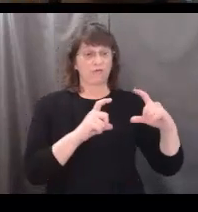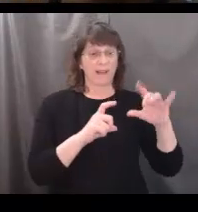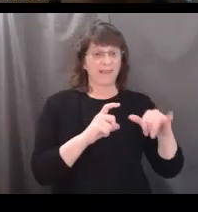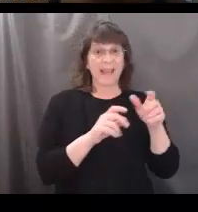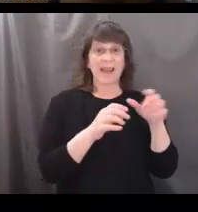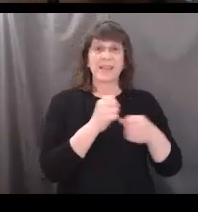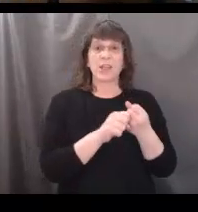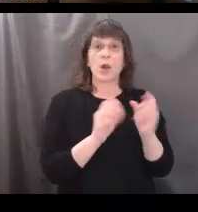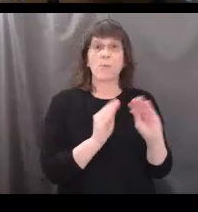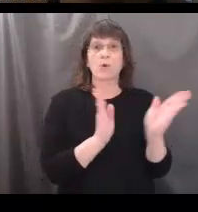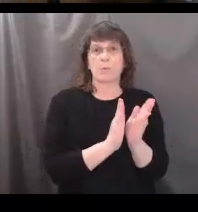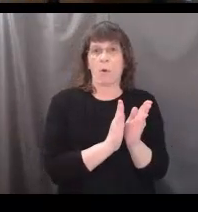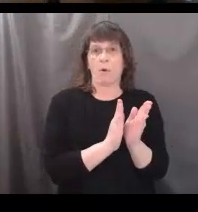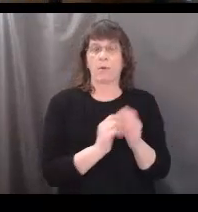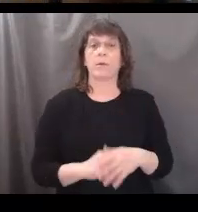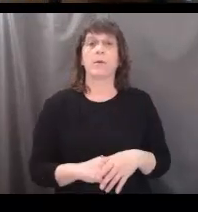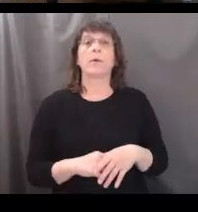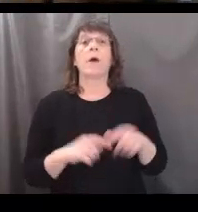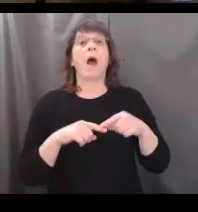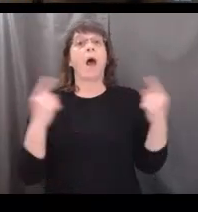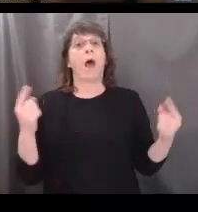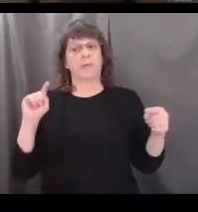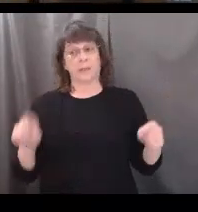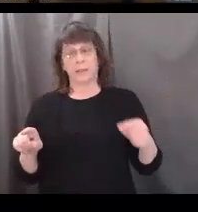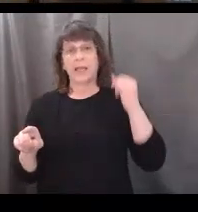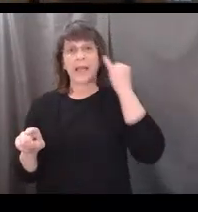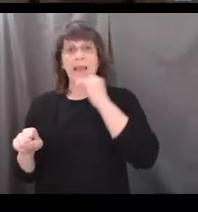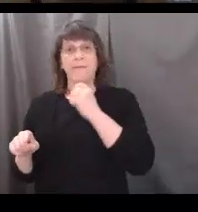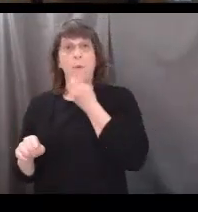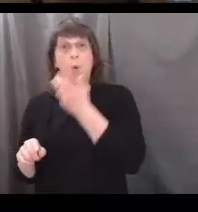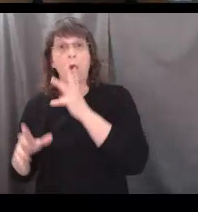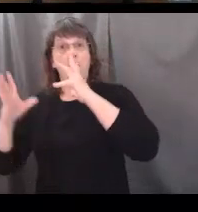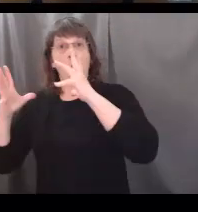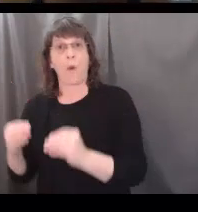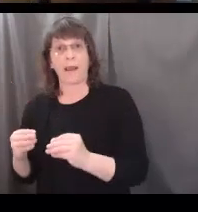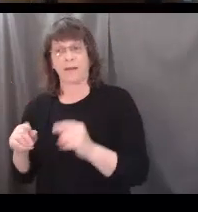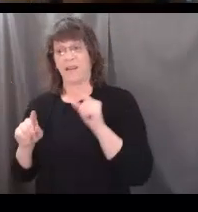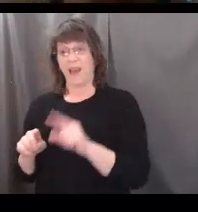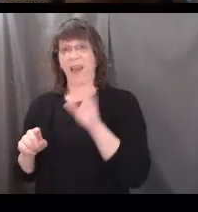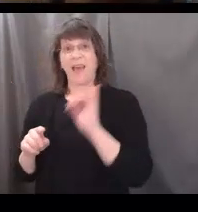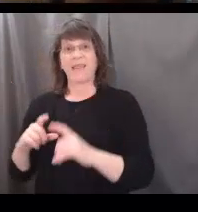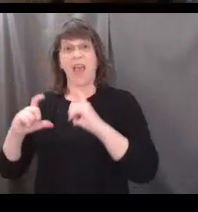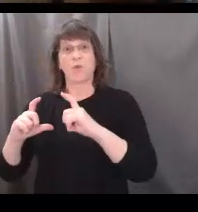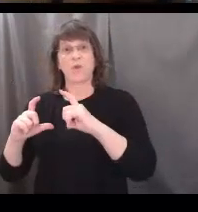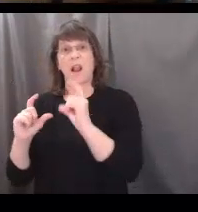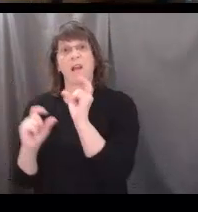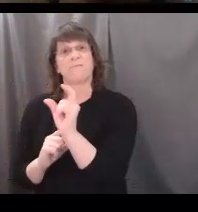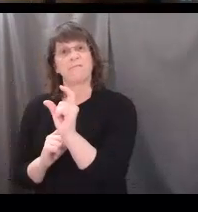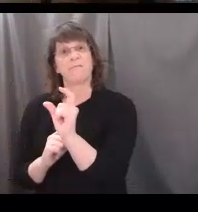would be smaller. On the flip side, if it is more warm and wet one year, that ring would be bigger.